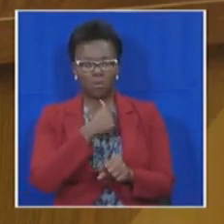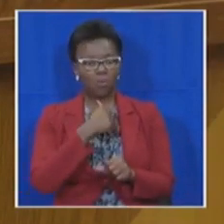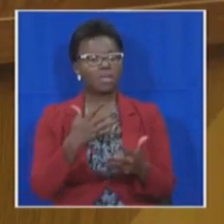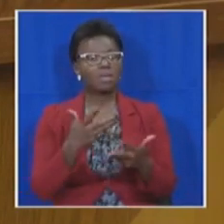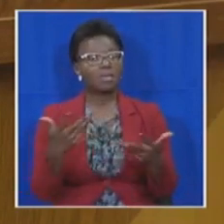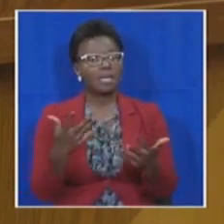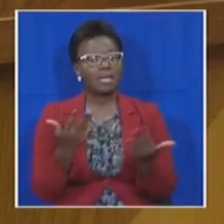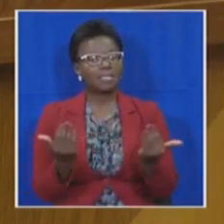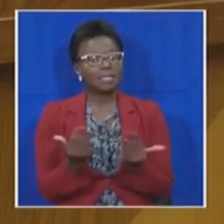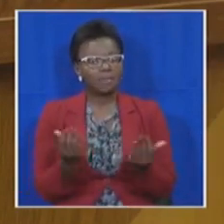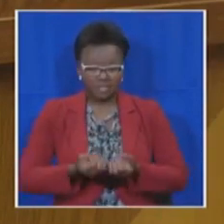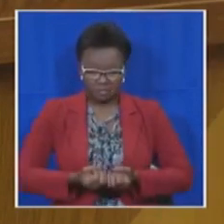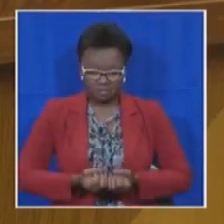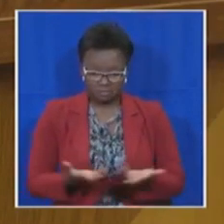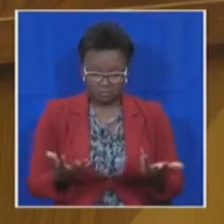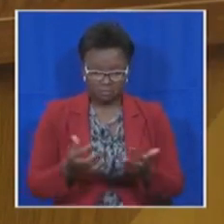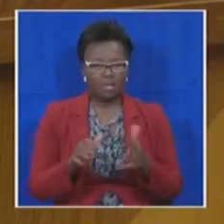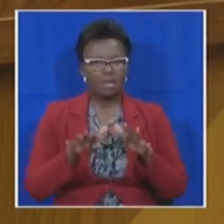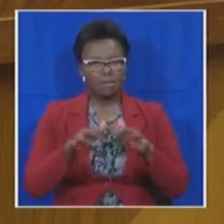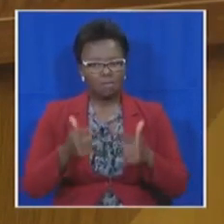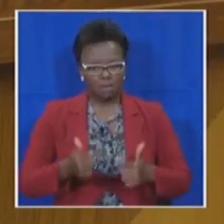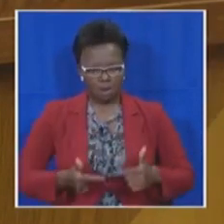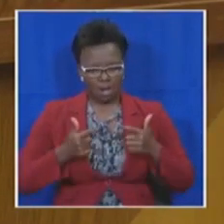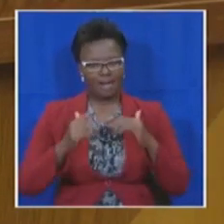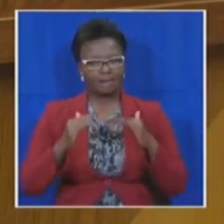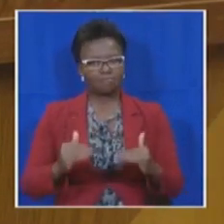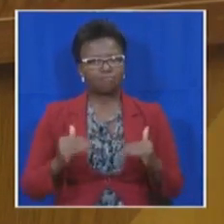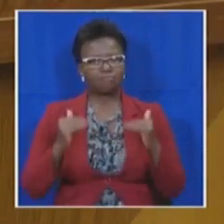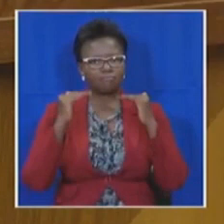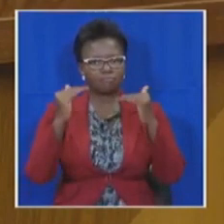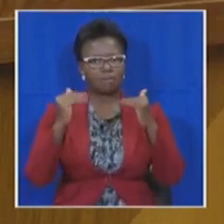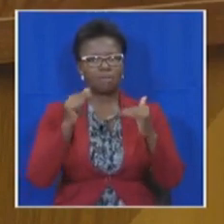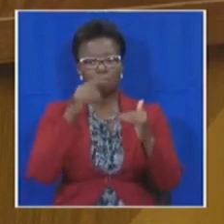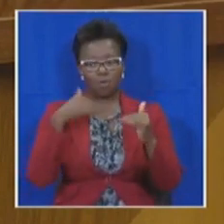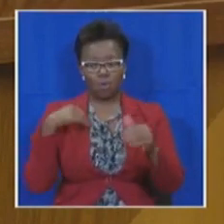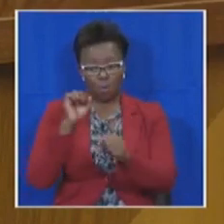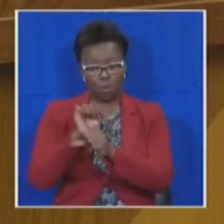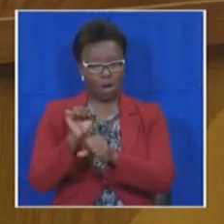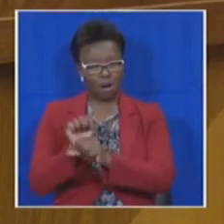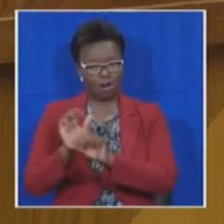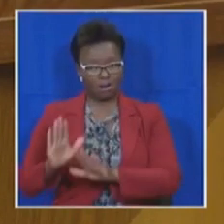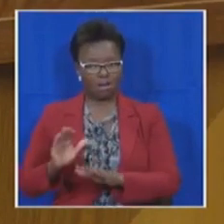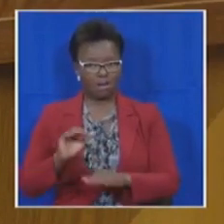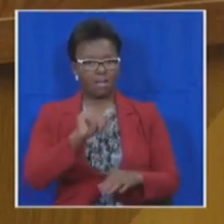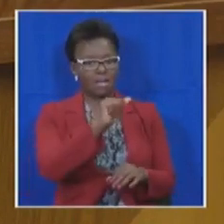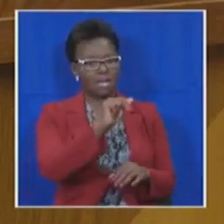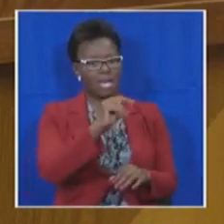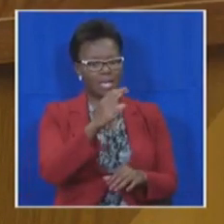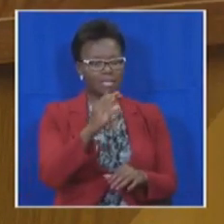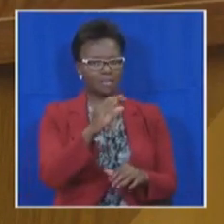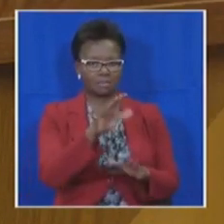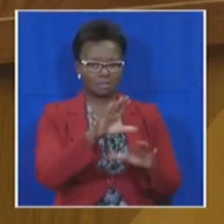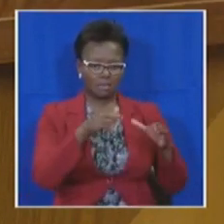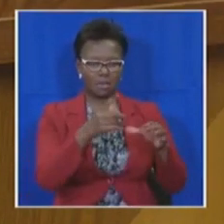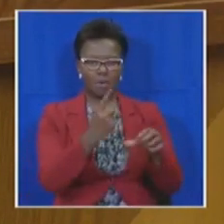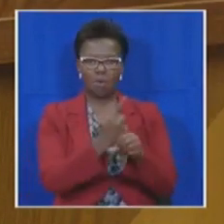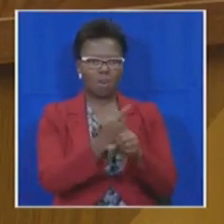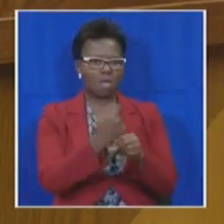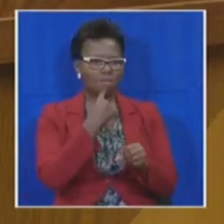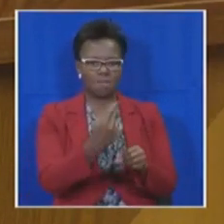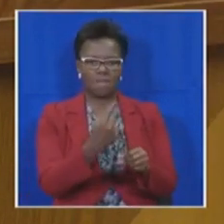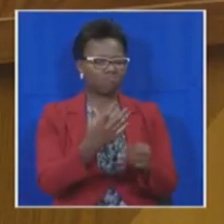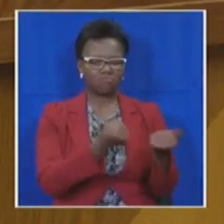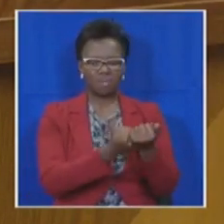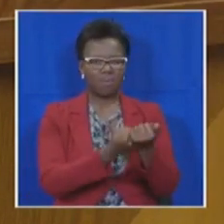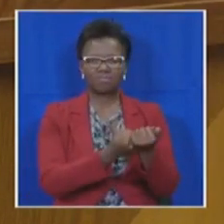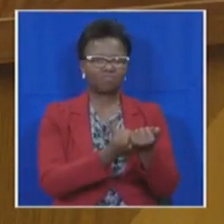sustain the dignity of our people throughout our term of office. Where the ANC governs, they do so with the hubris because they don't respect